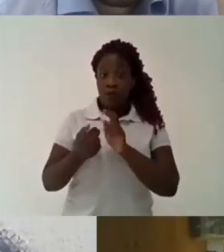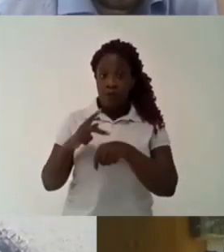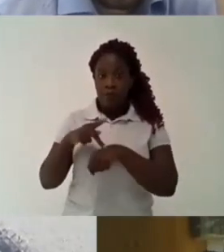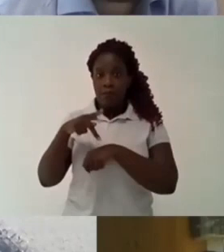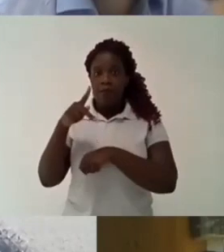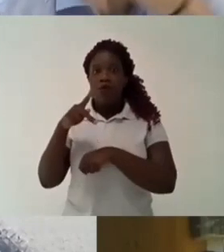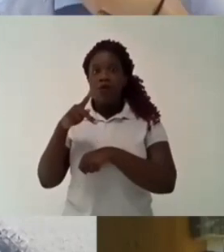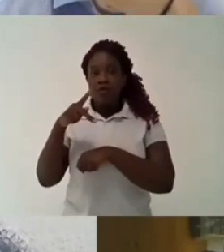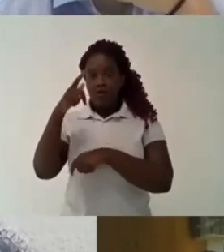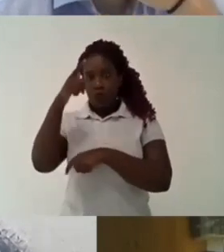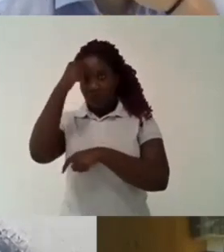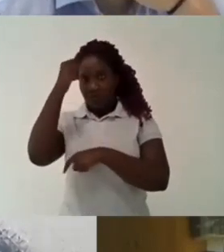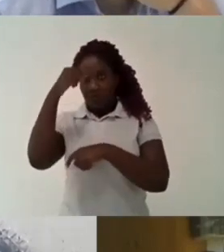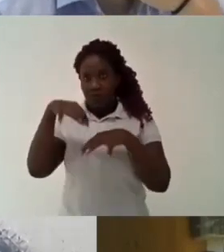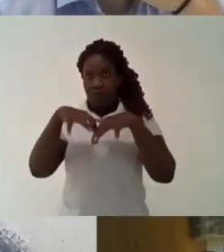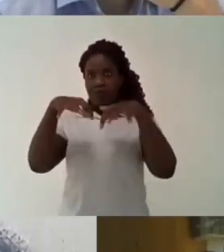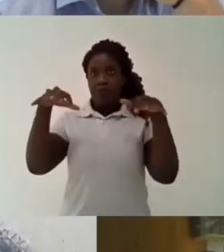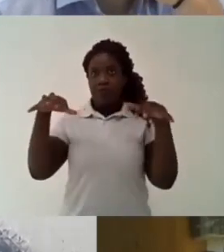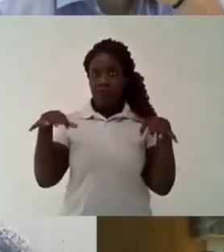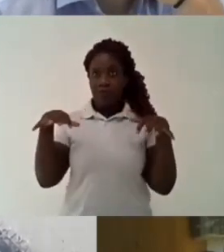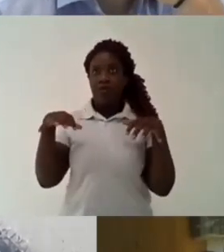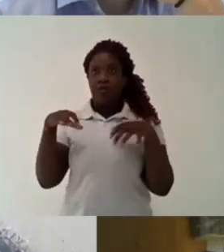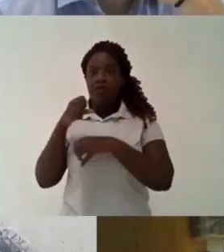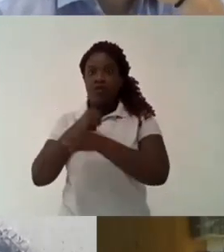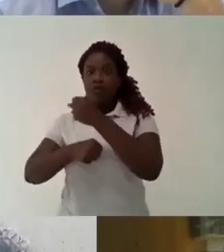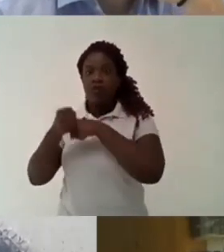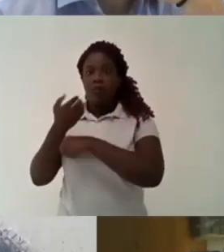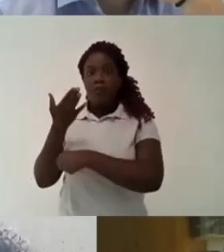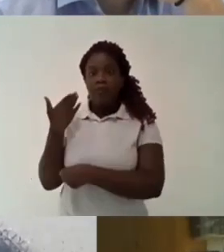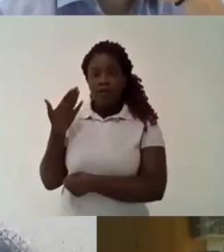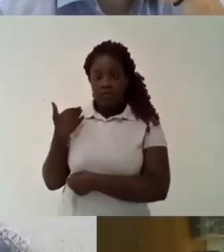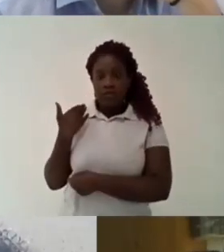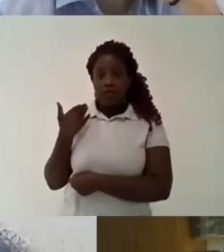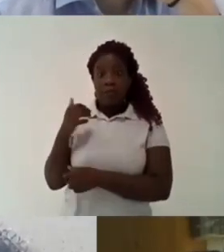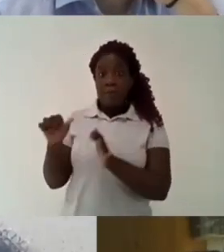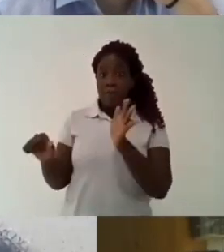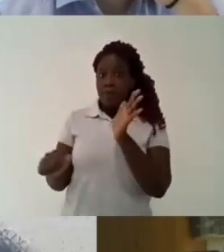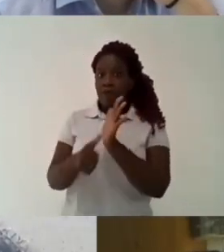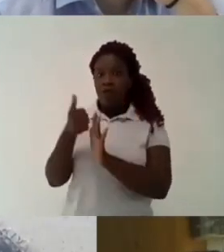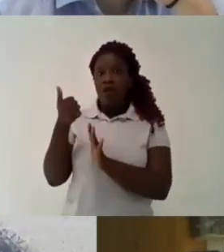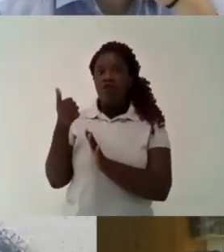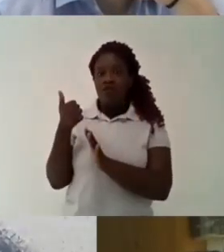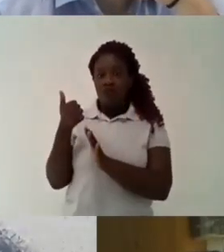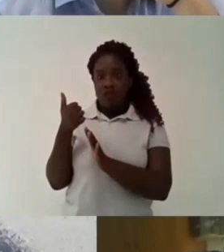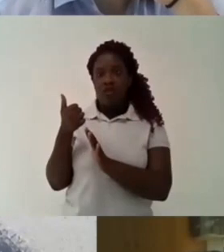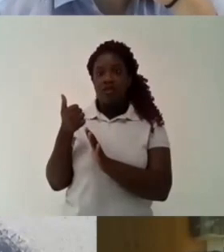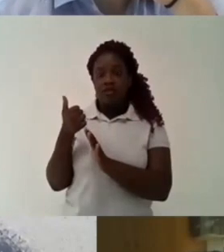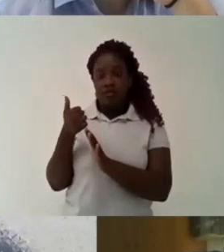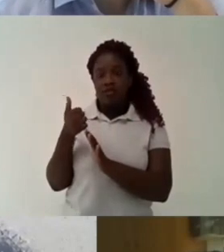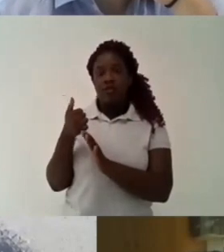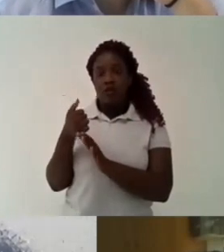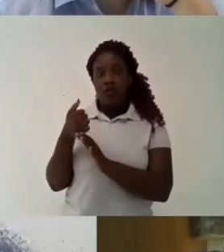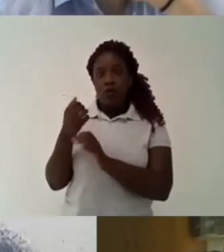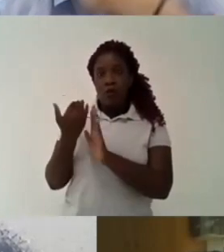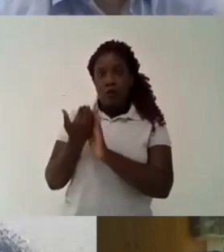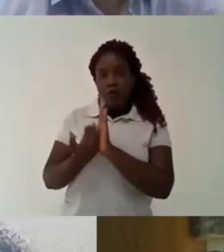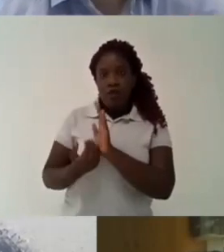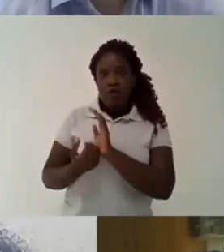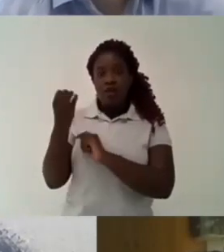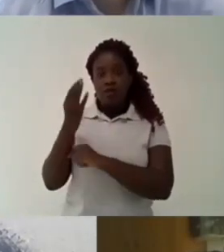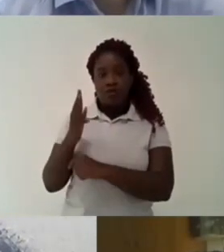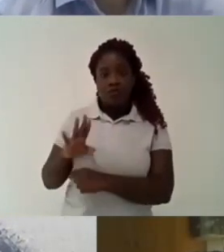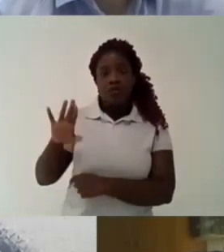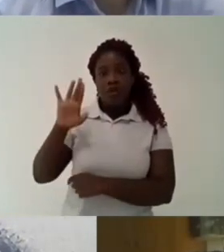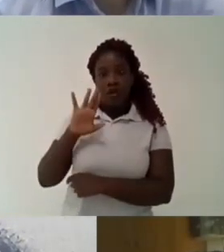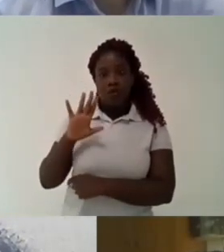time the post-graduation plan has been detached from the national education plan